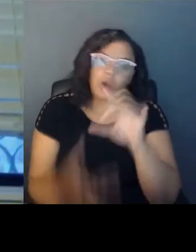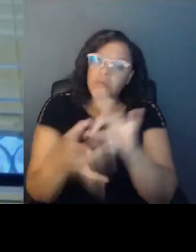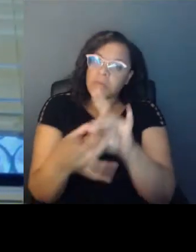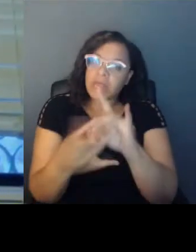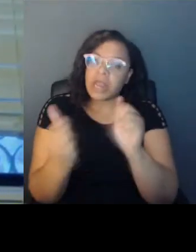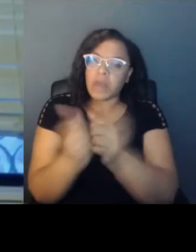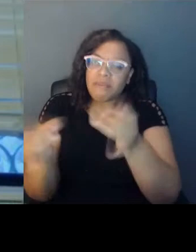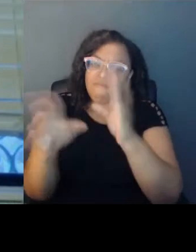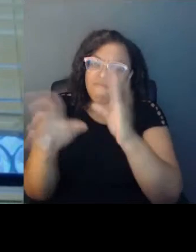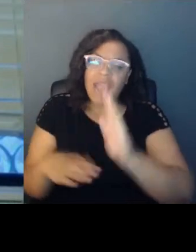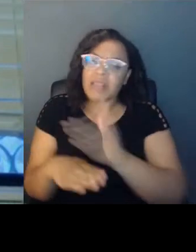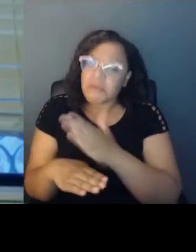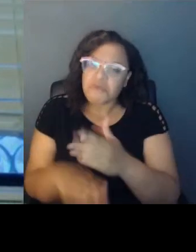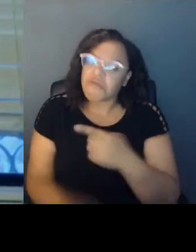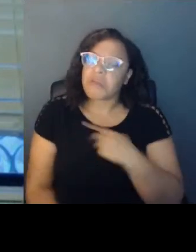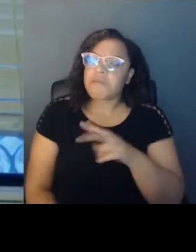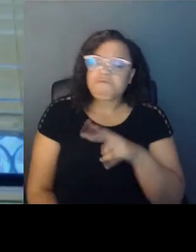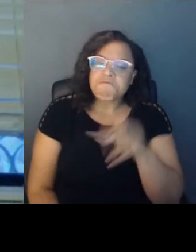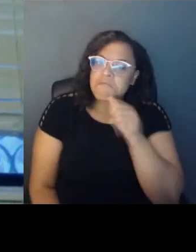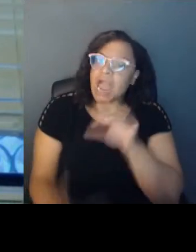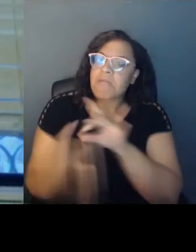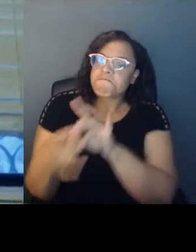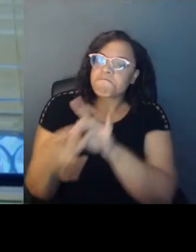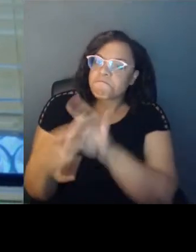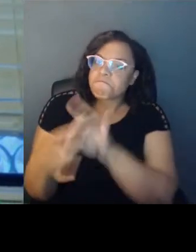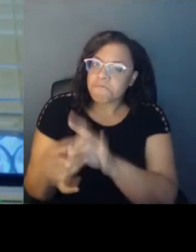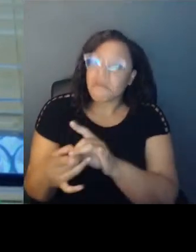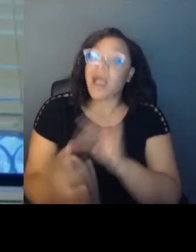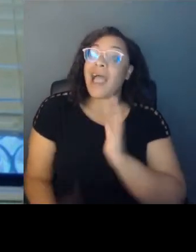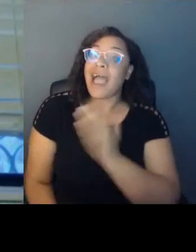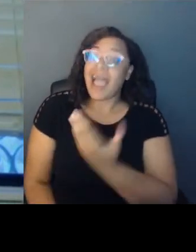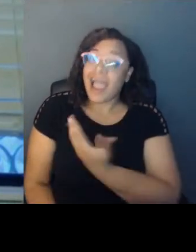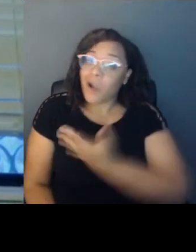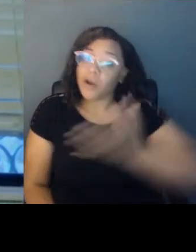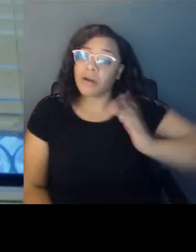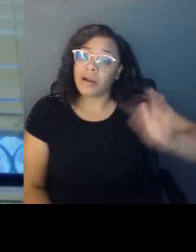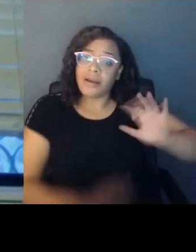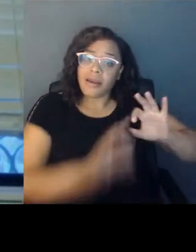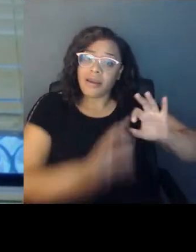don't understand it. And I don't believe that's really what the ancestors wanted it to be like.